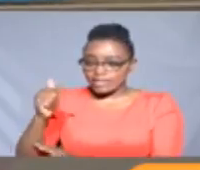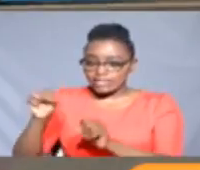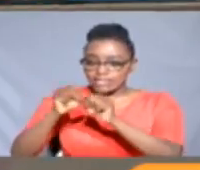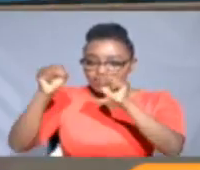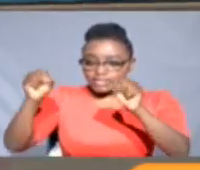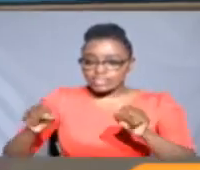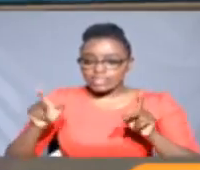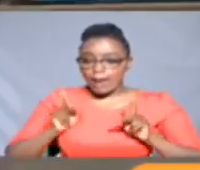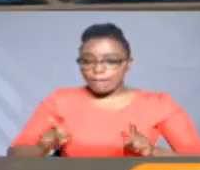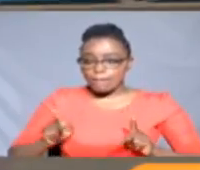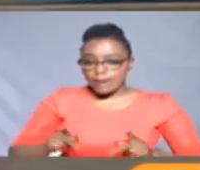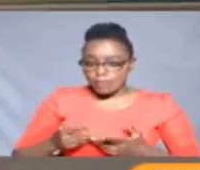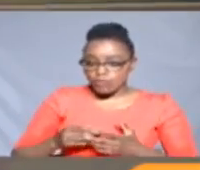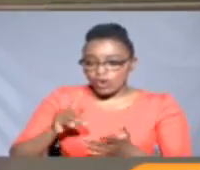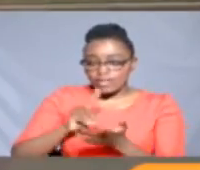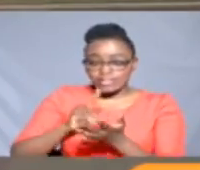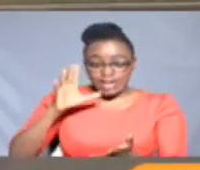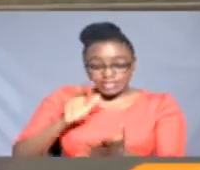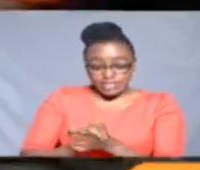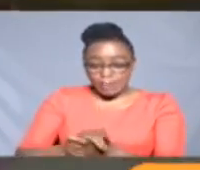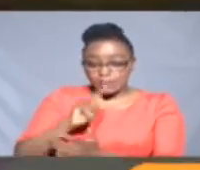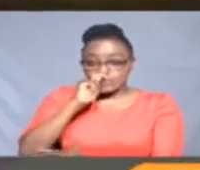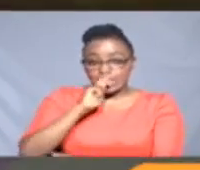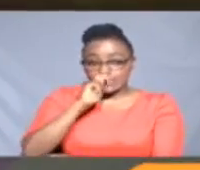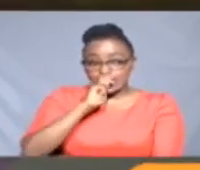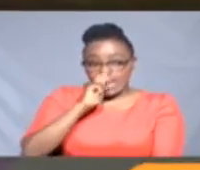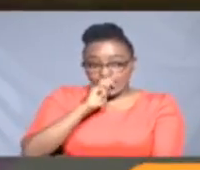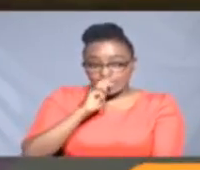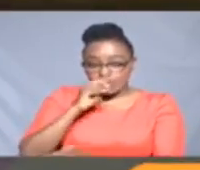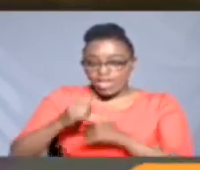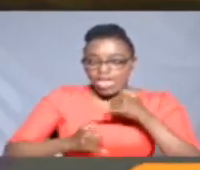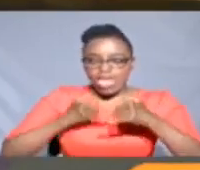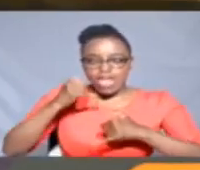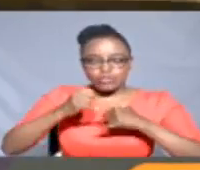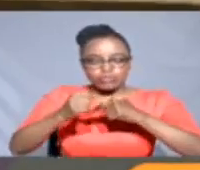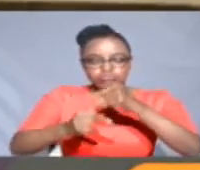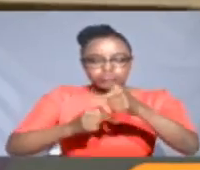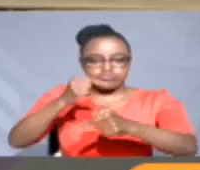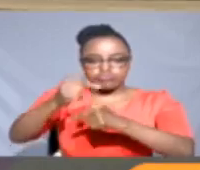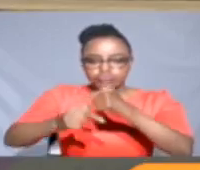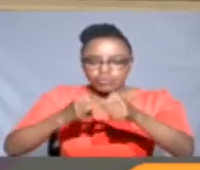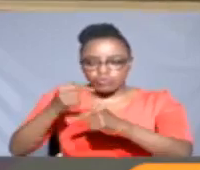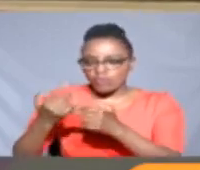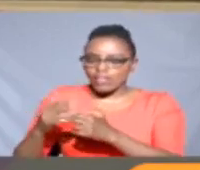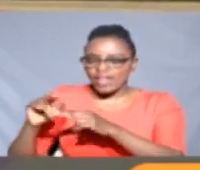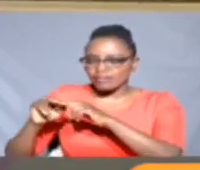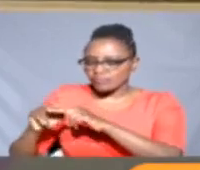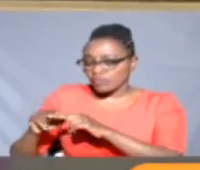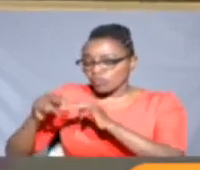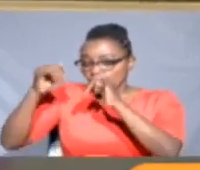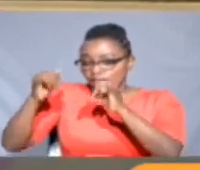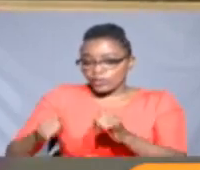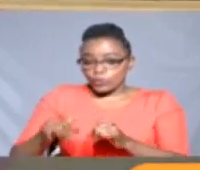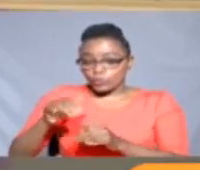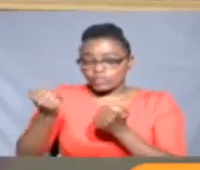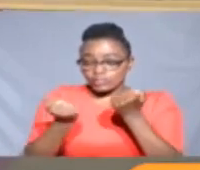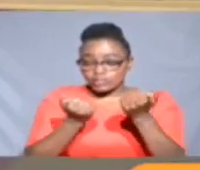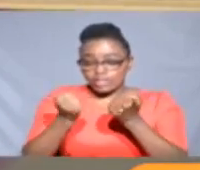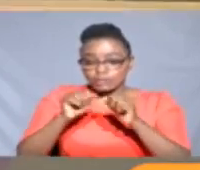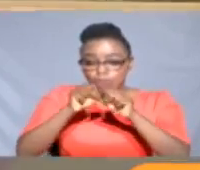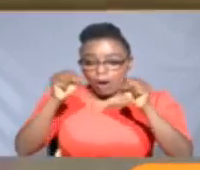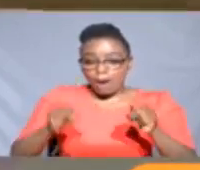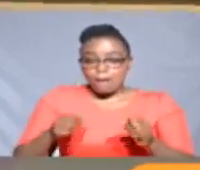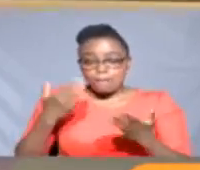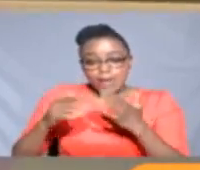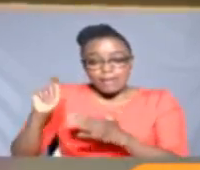BRT system, residents of Dar es Salaam, Tanzania, have been enjoying the reliability of their new transport system.